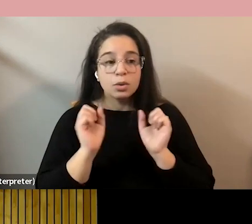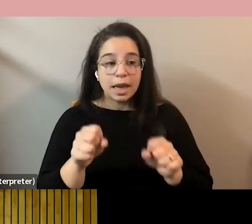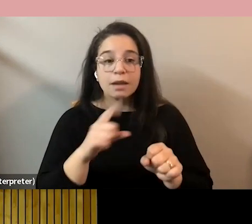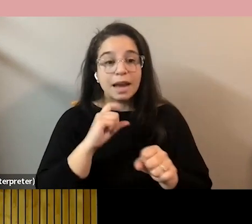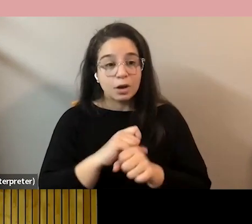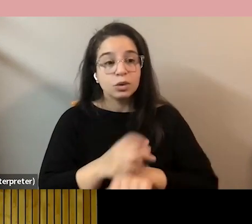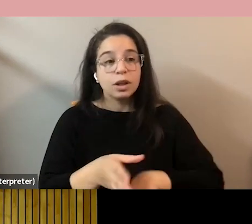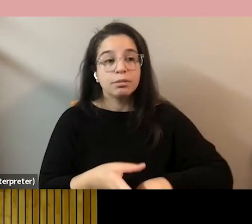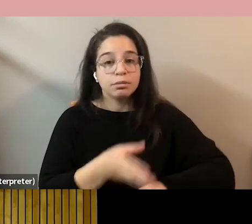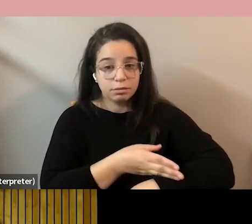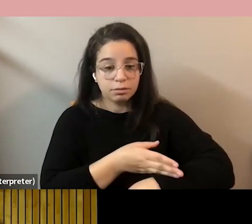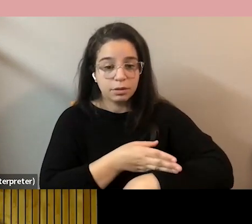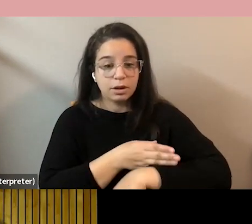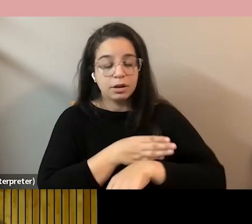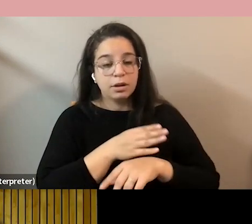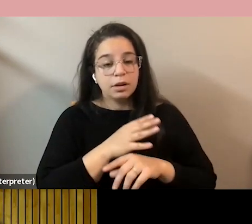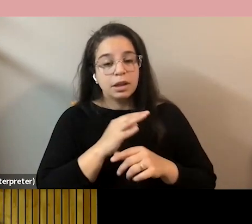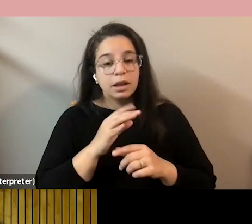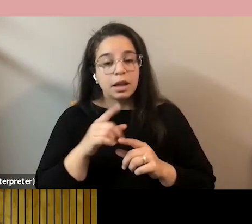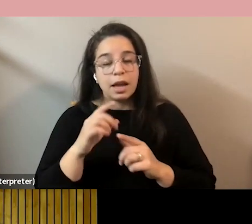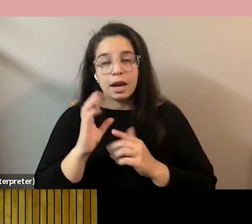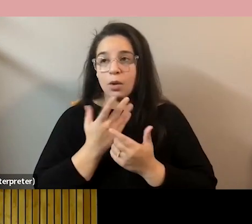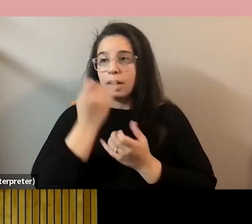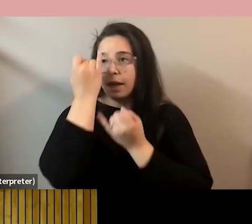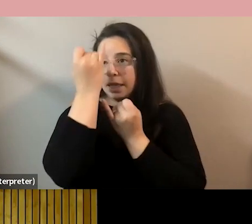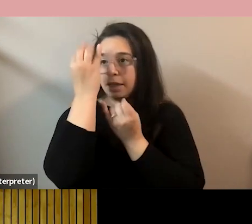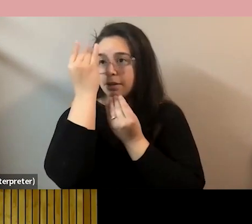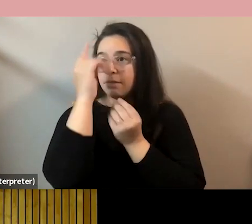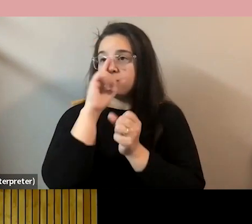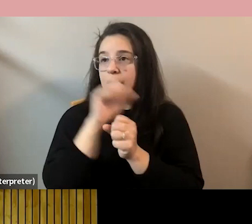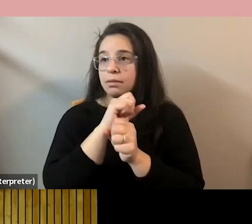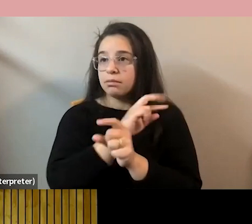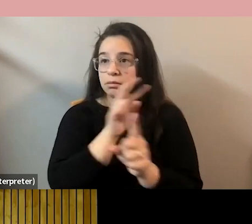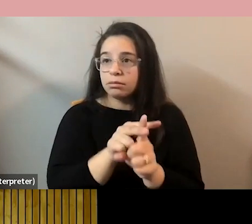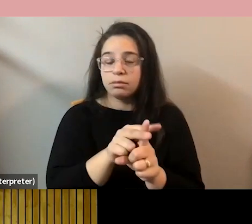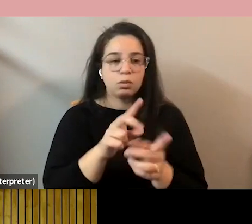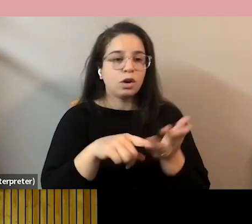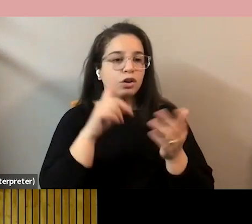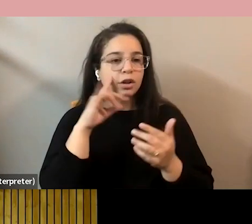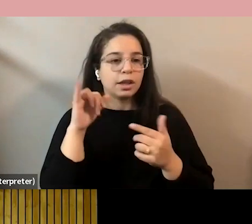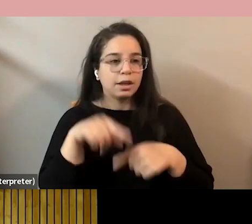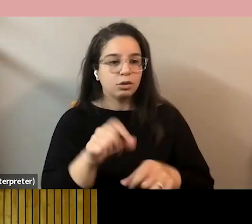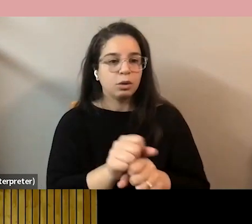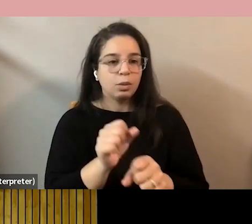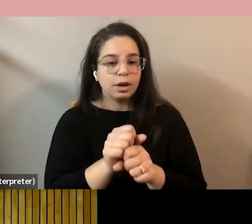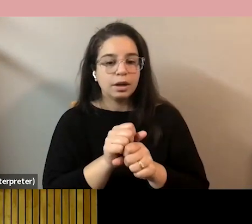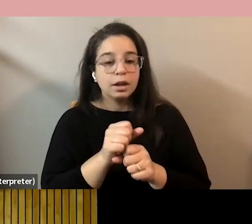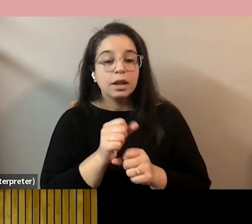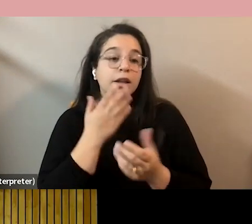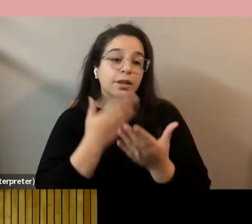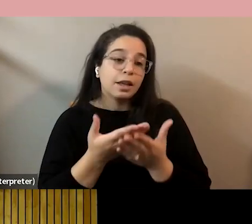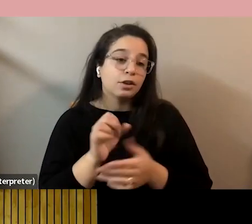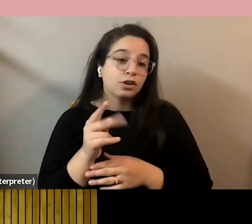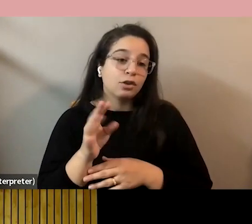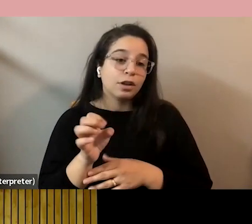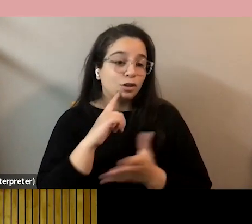those ideas that we have in our head into actual real actions in our workplace. So thank you, Sophie. As you've